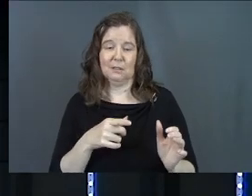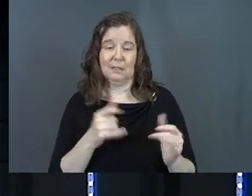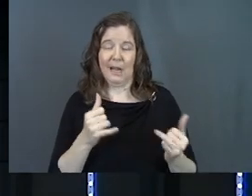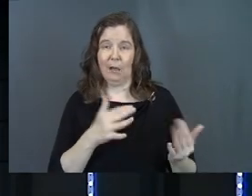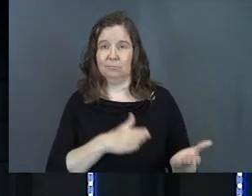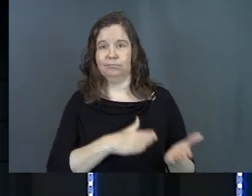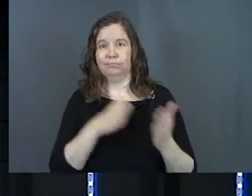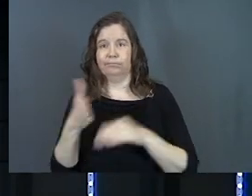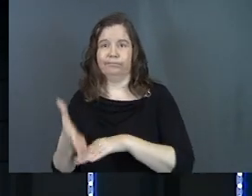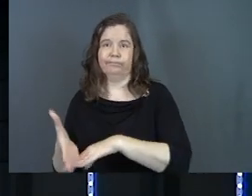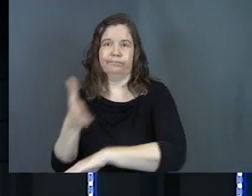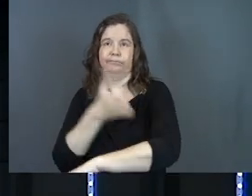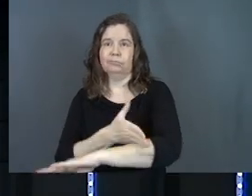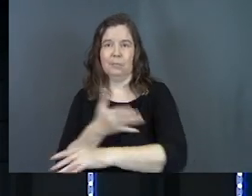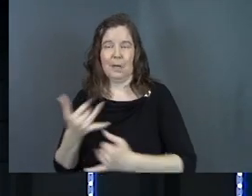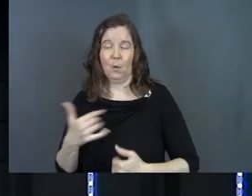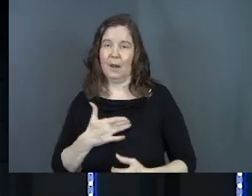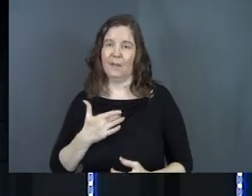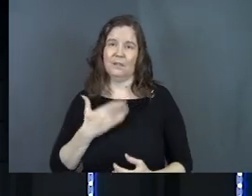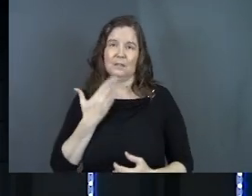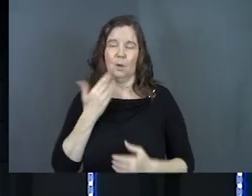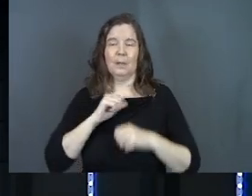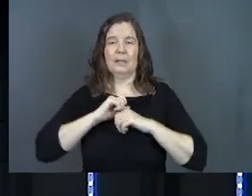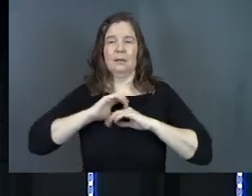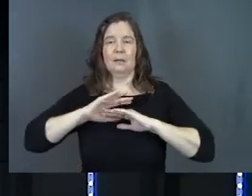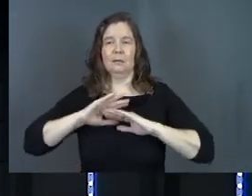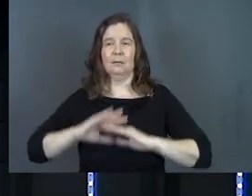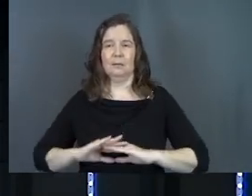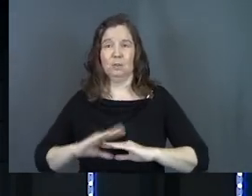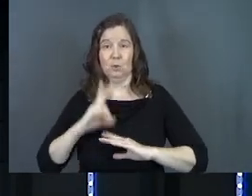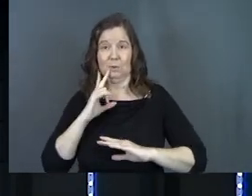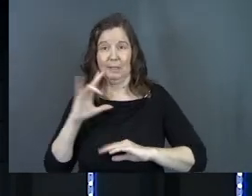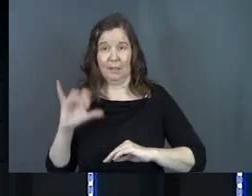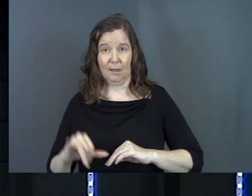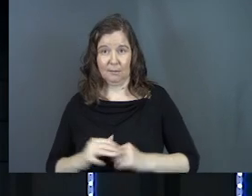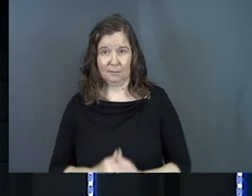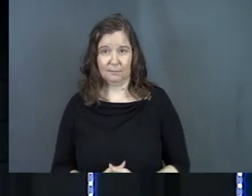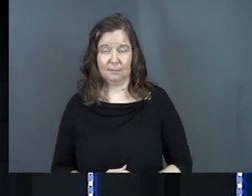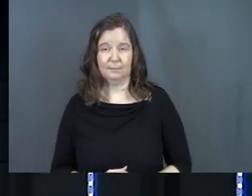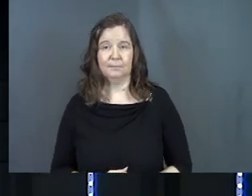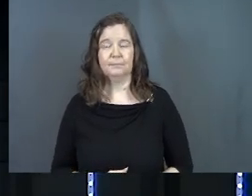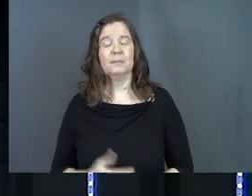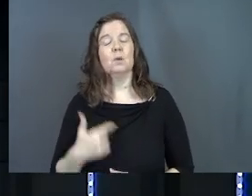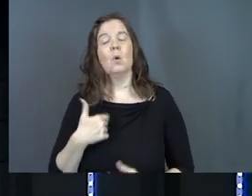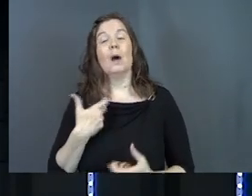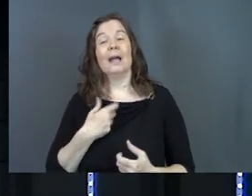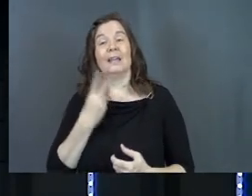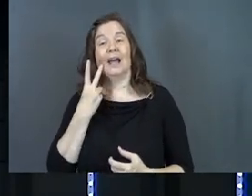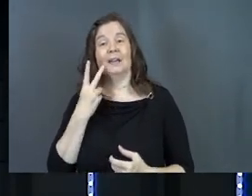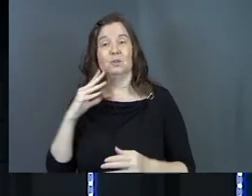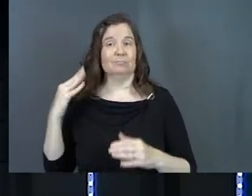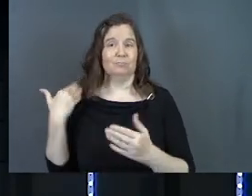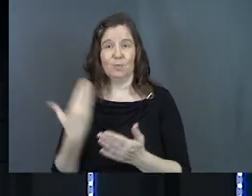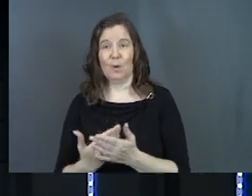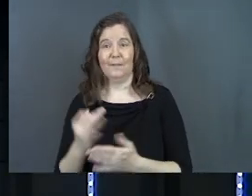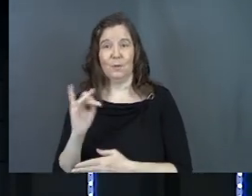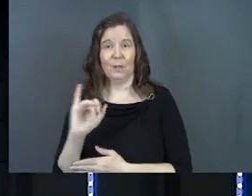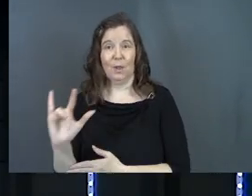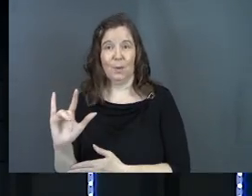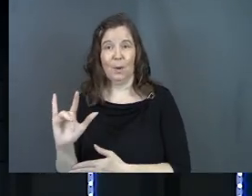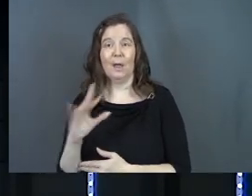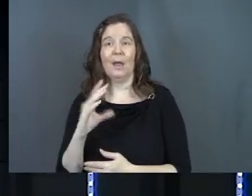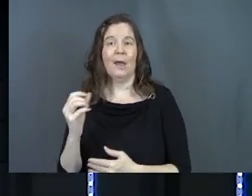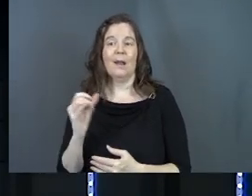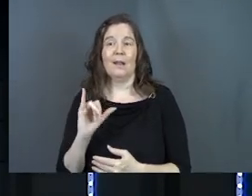in such a strong place right now and I feel so much peace to see that. So I got to swing into Illinois and